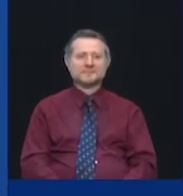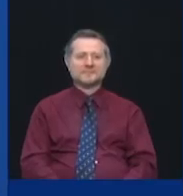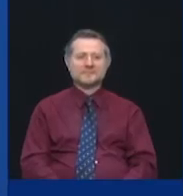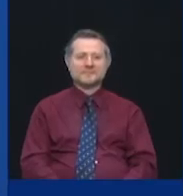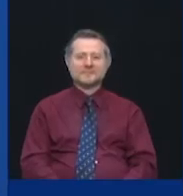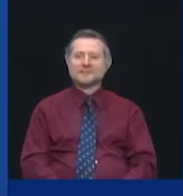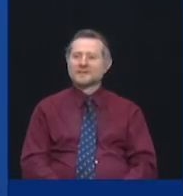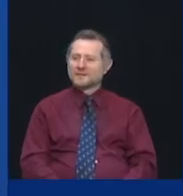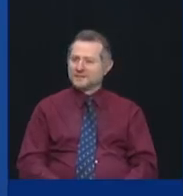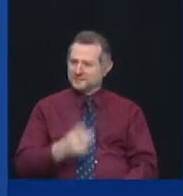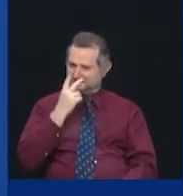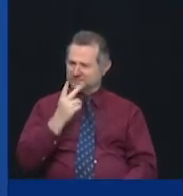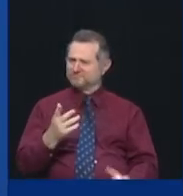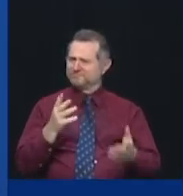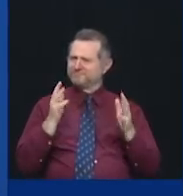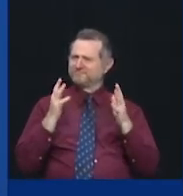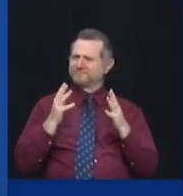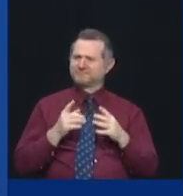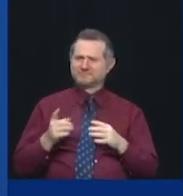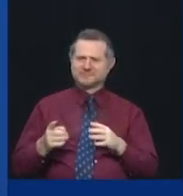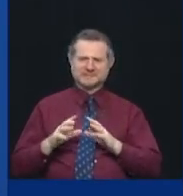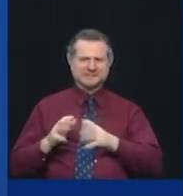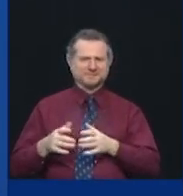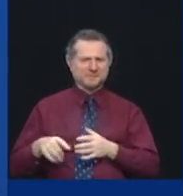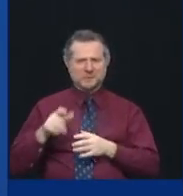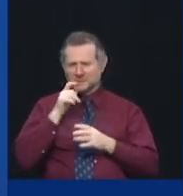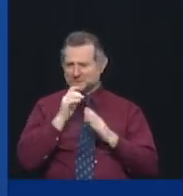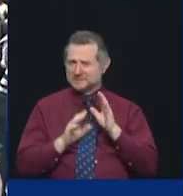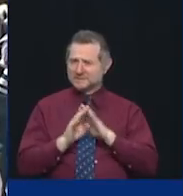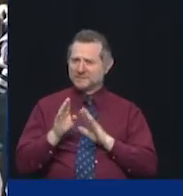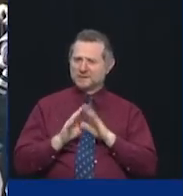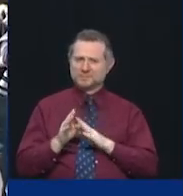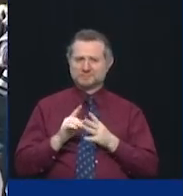Let's give a round of applause to the team who made this work.